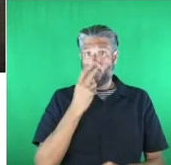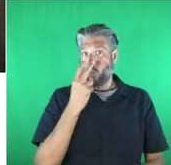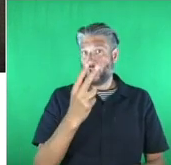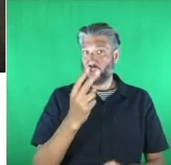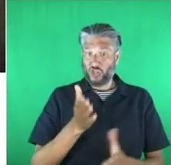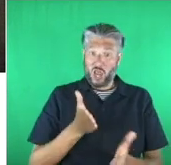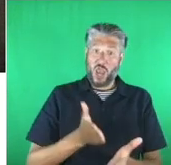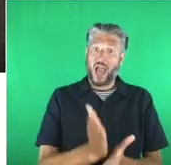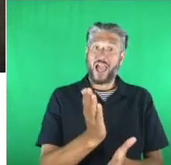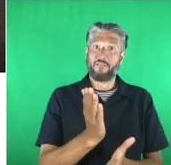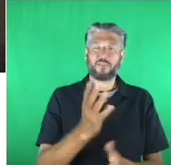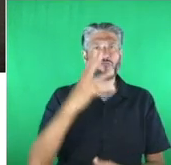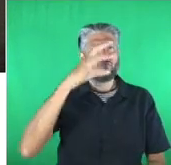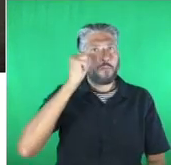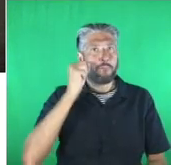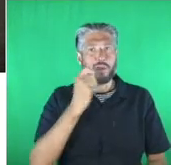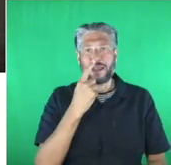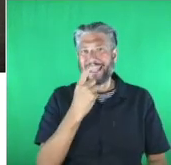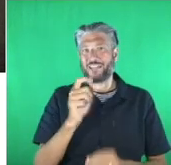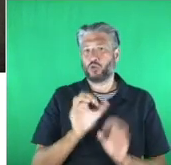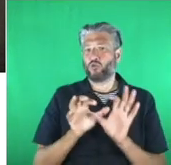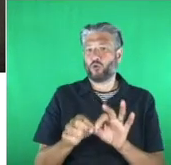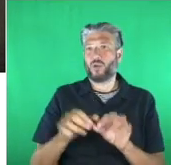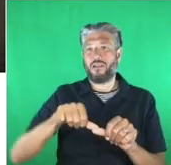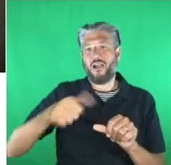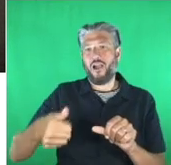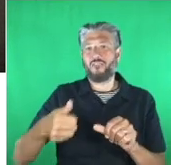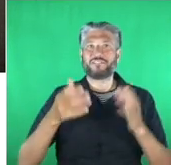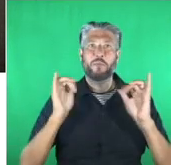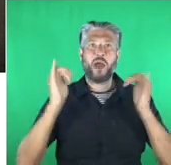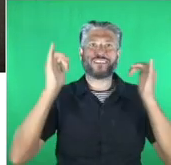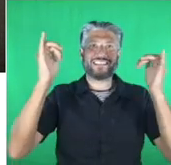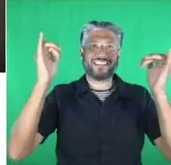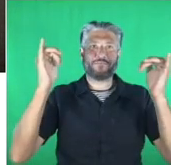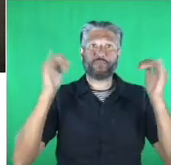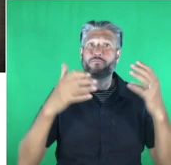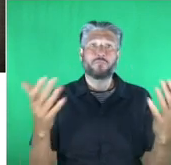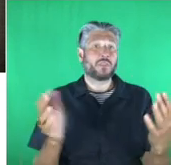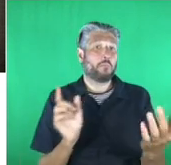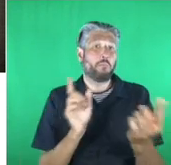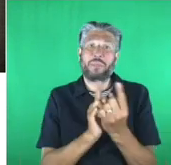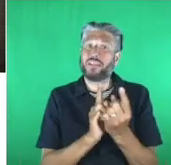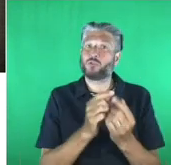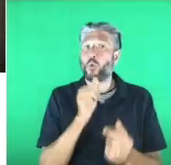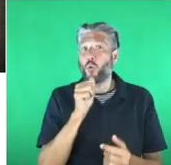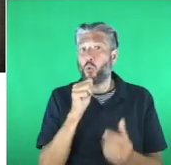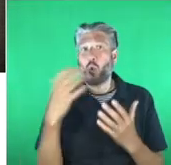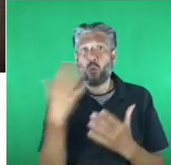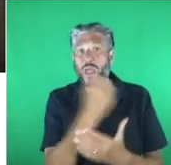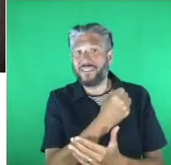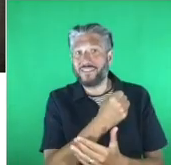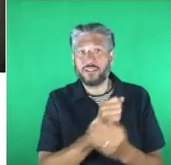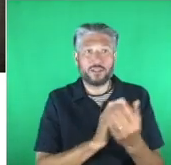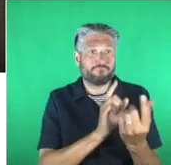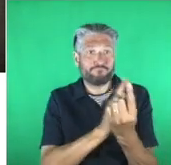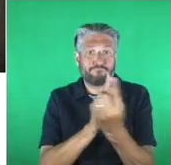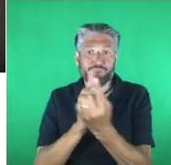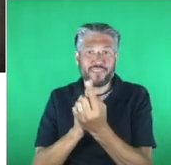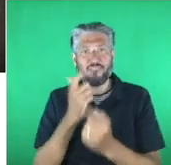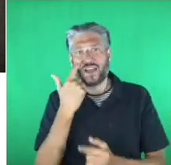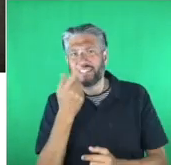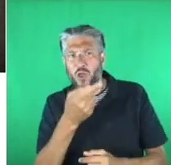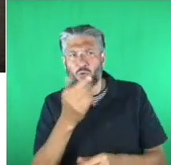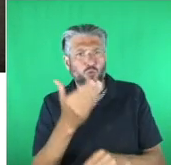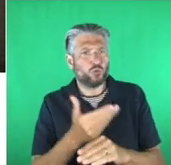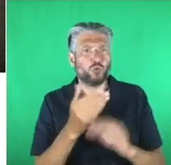in our after party. That's a chance for you to meet the winners. We'll be talking to them, finding out more about what they do, and you can then choose your winner of